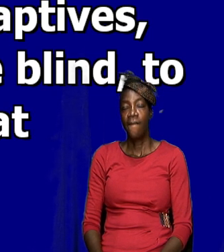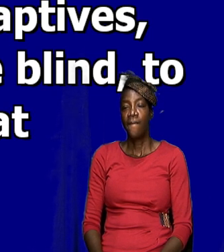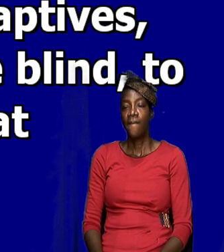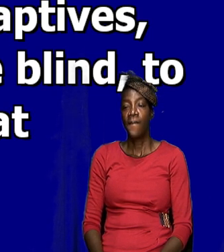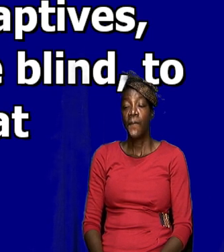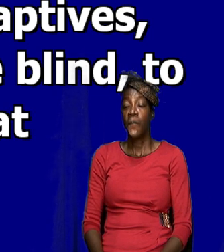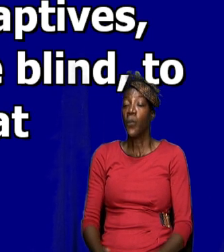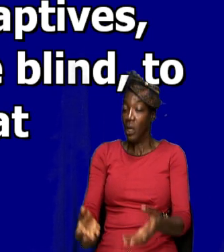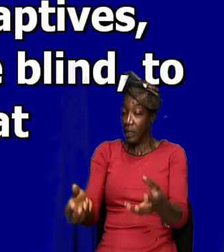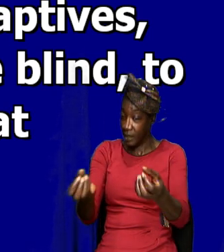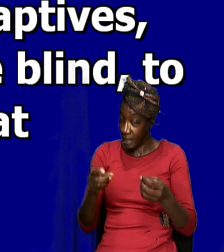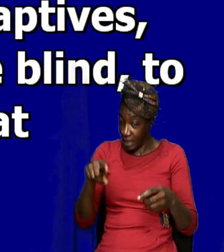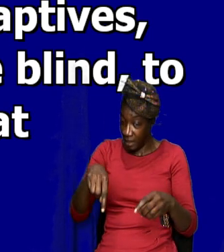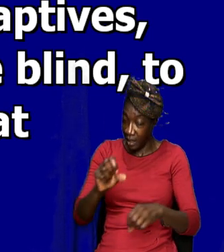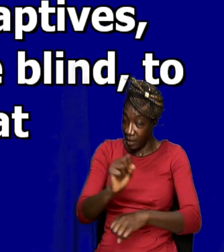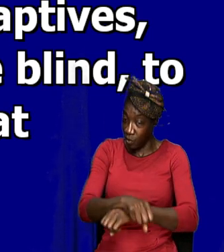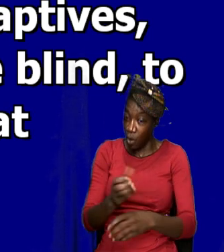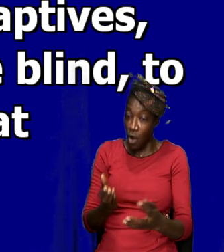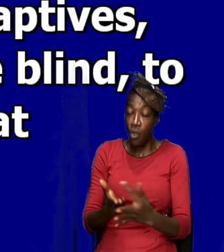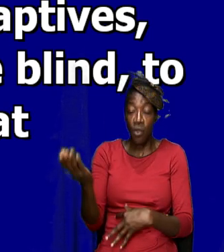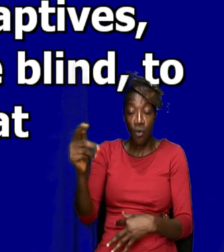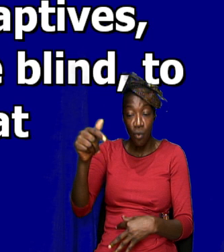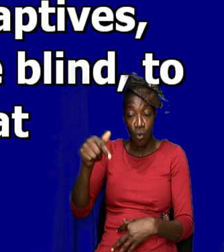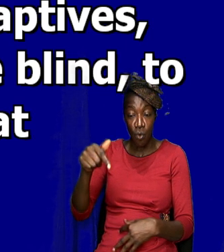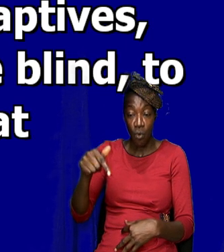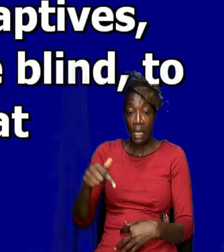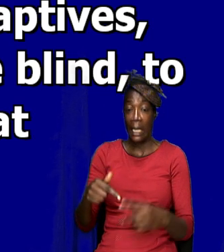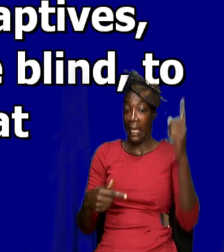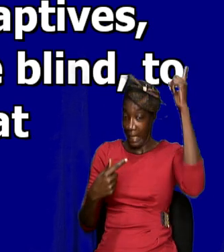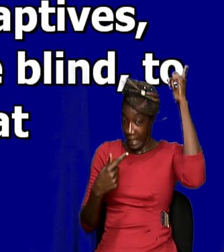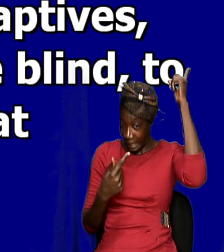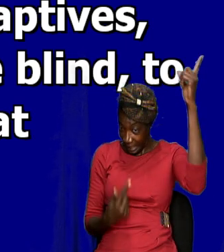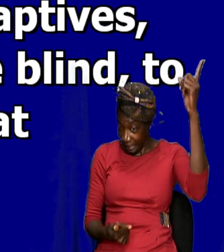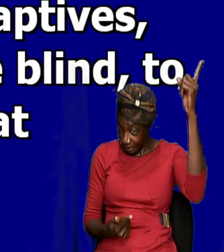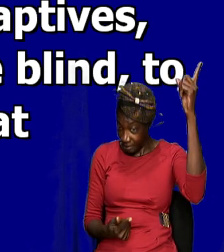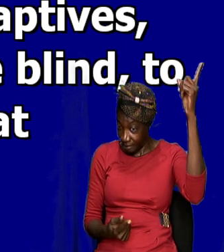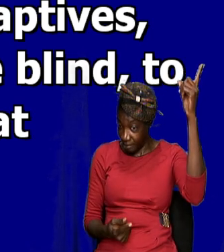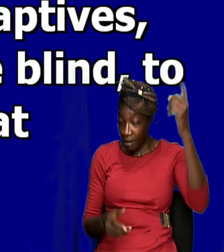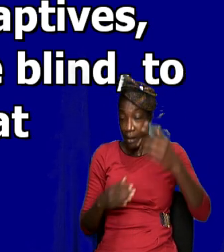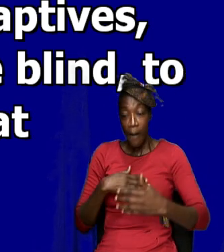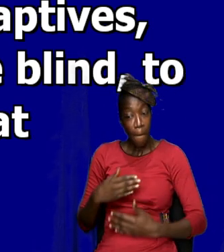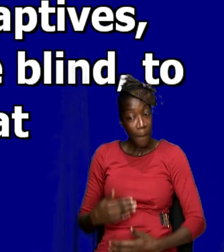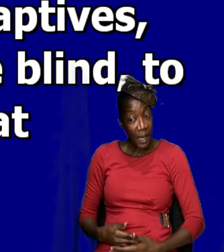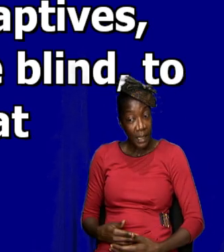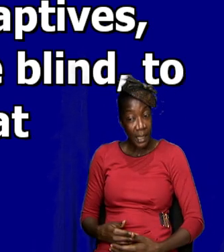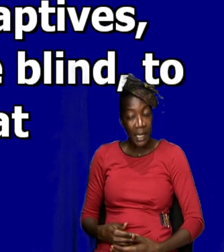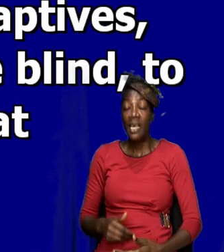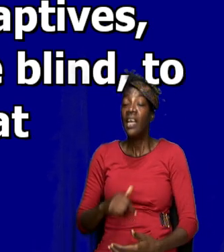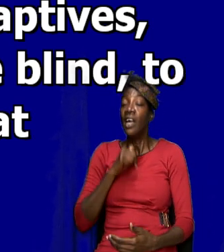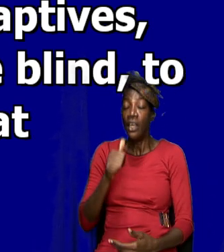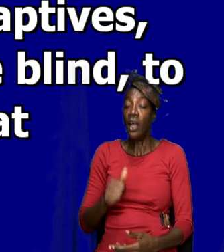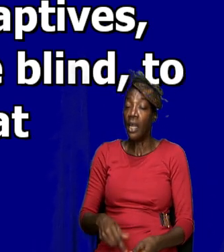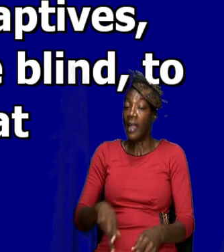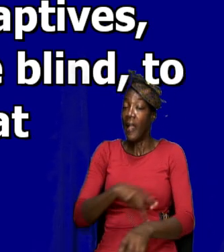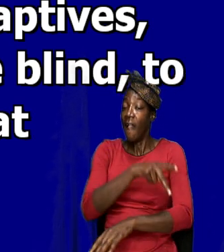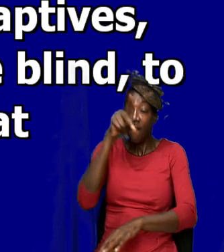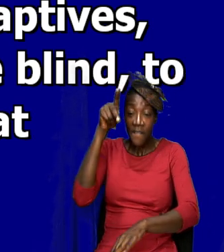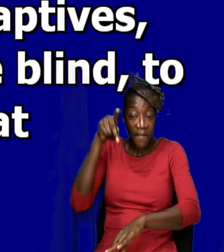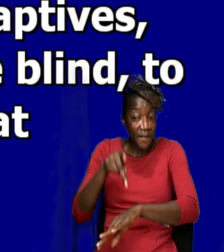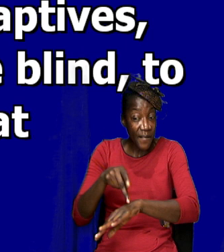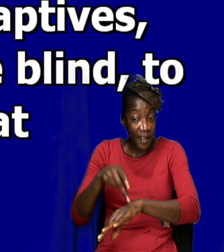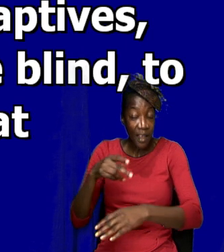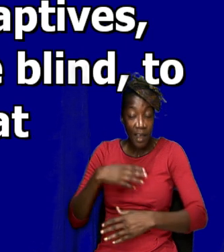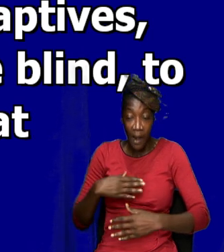accomplishing this mandate through his body his body now is not the physical body of Jesus